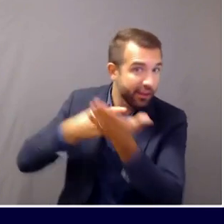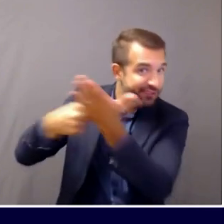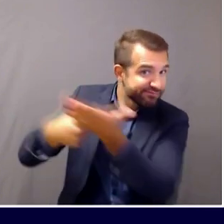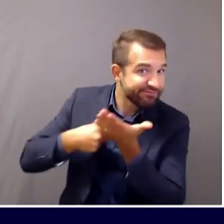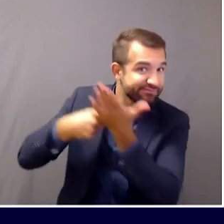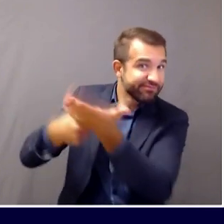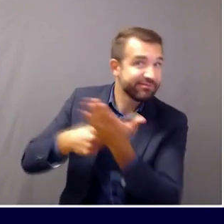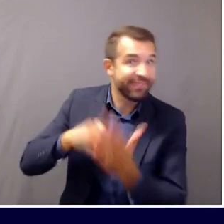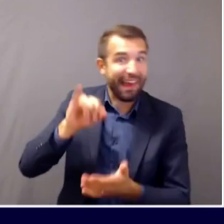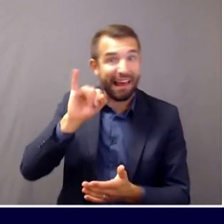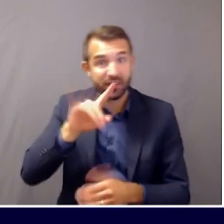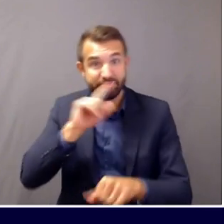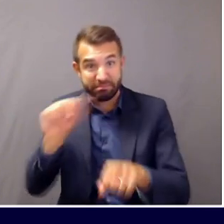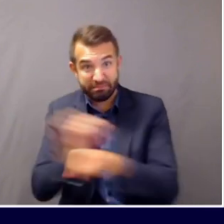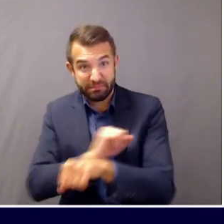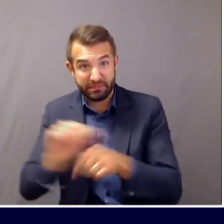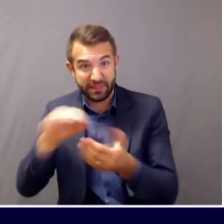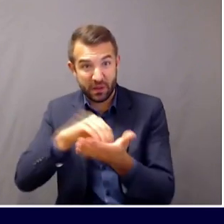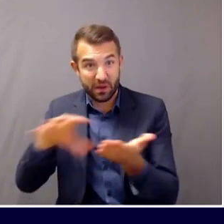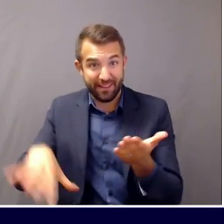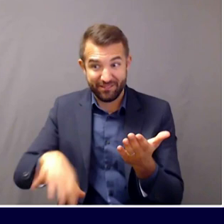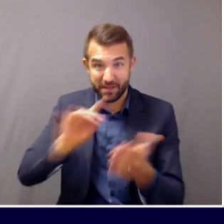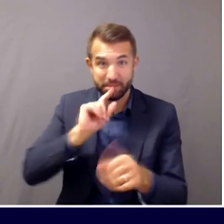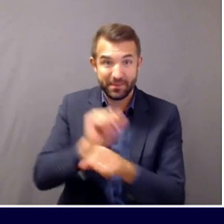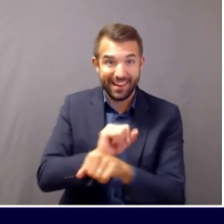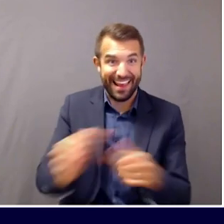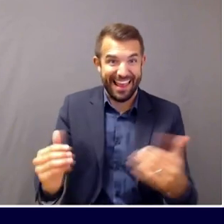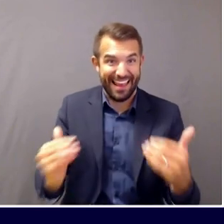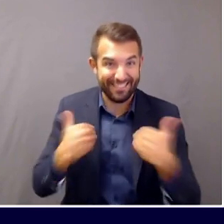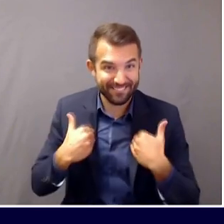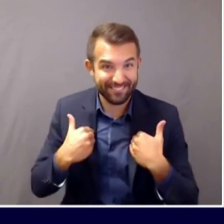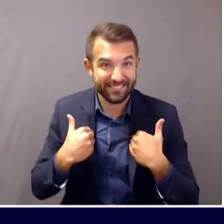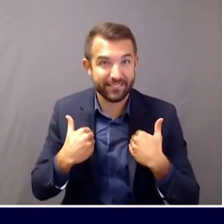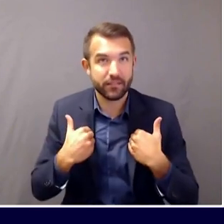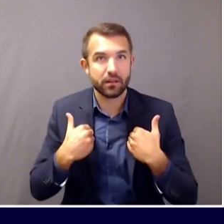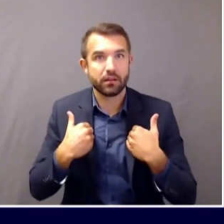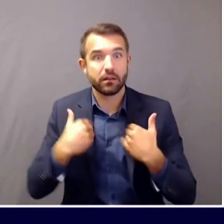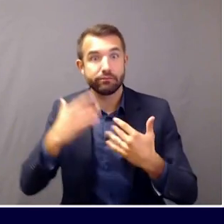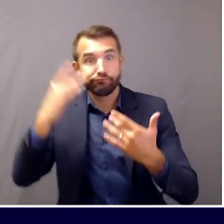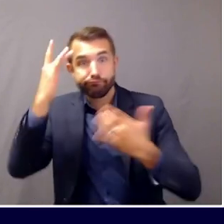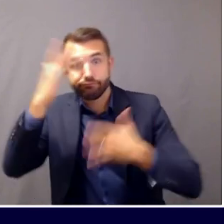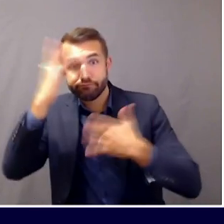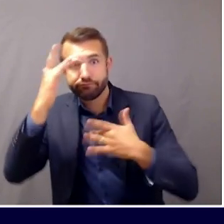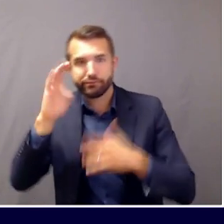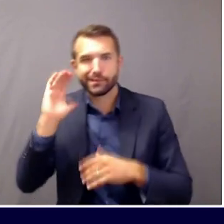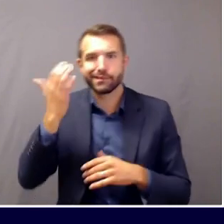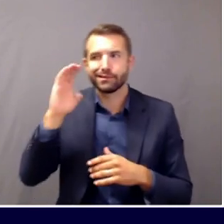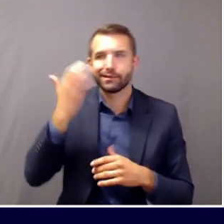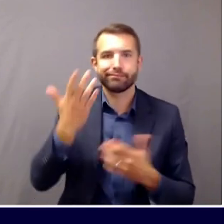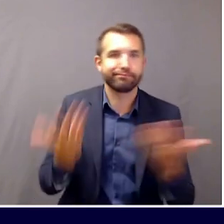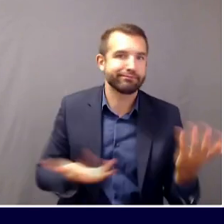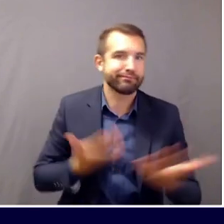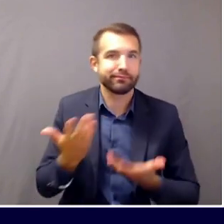perspective who have symptoms of COVID-19, as well as potentially even being diagnosed with COVID-19. And we're